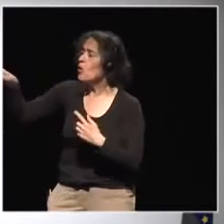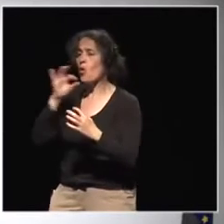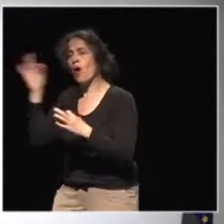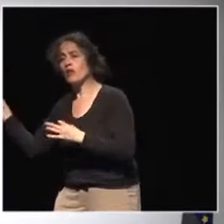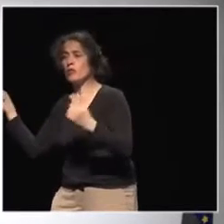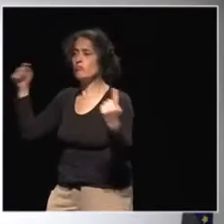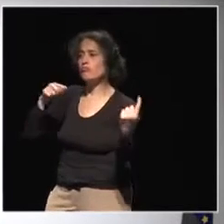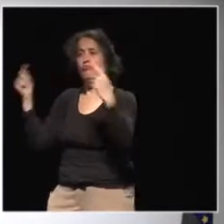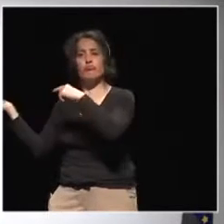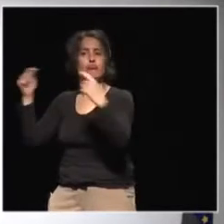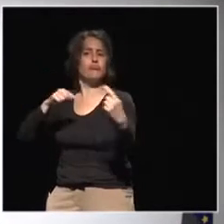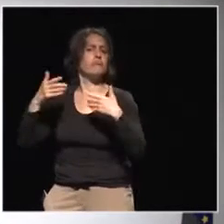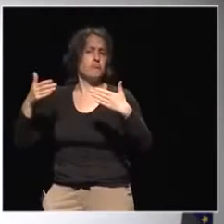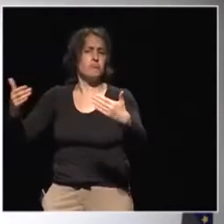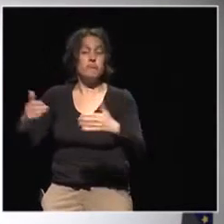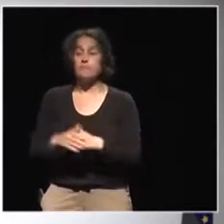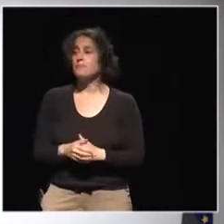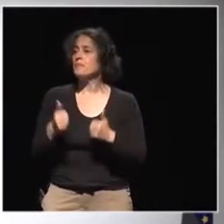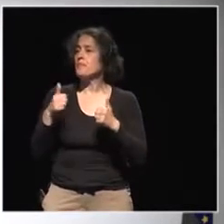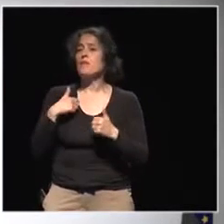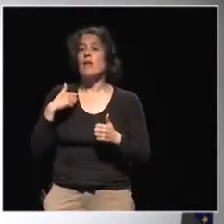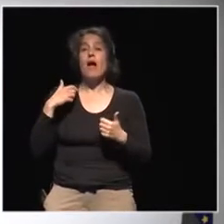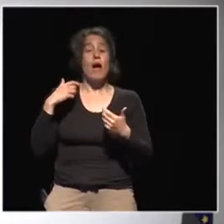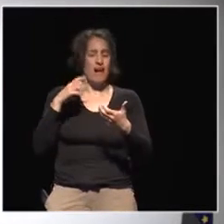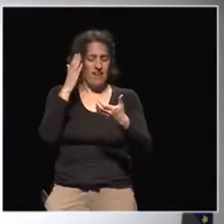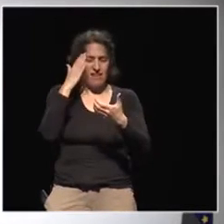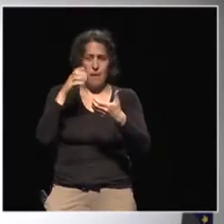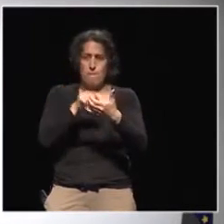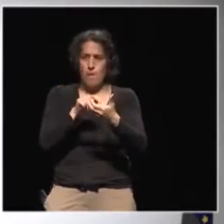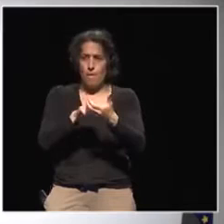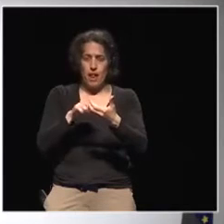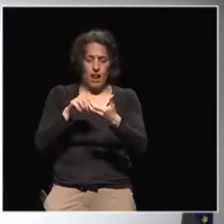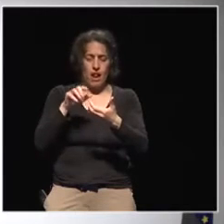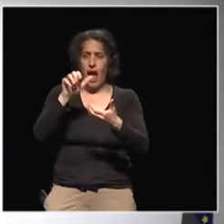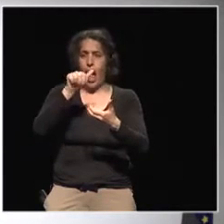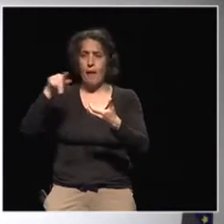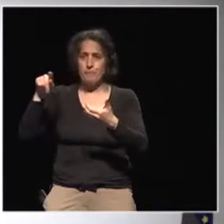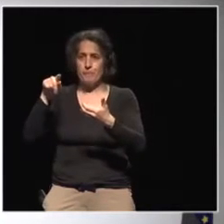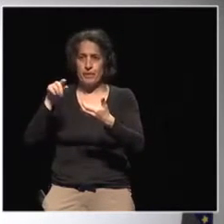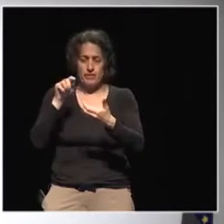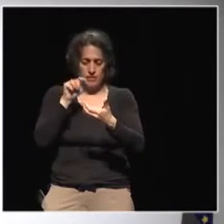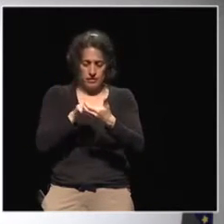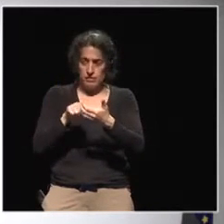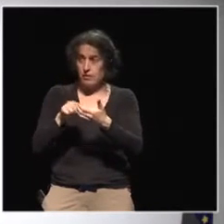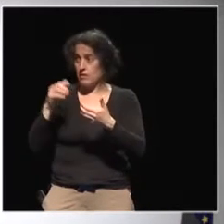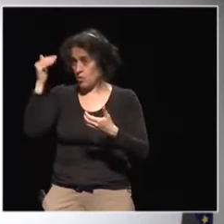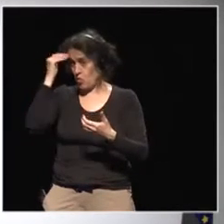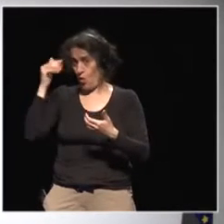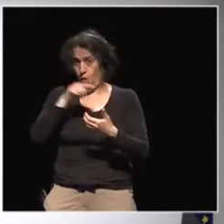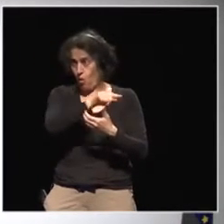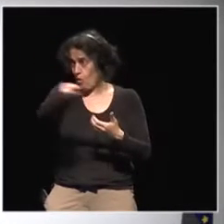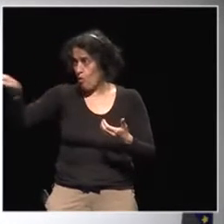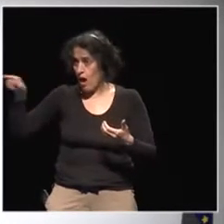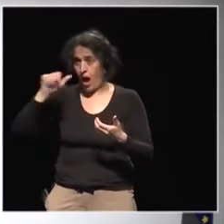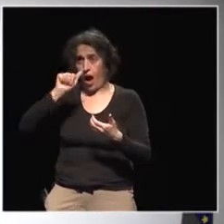this debate. Therefore, we're going to use the mobile app. And before starting, I would like to know who is familiar with